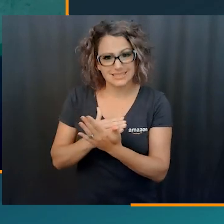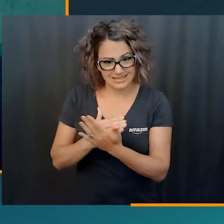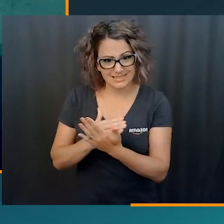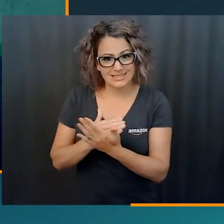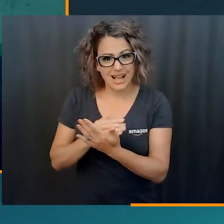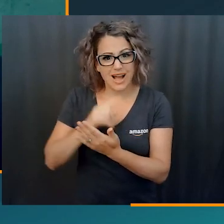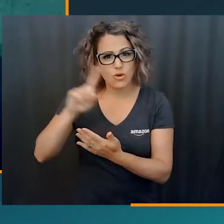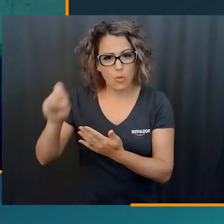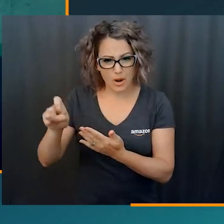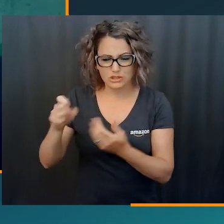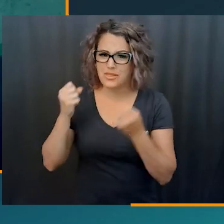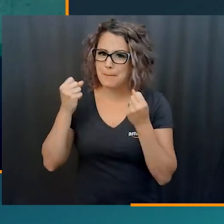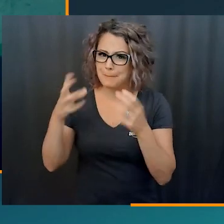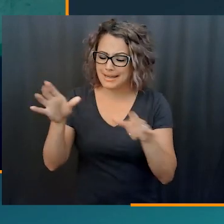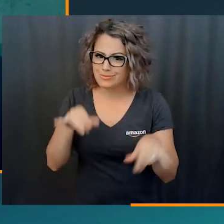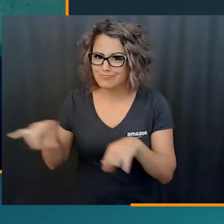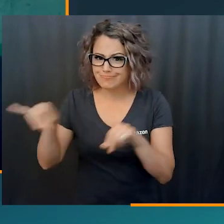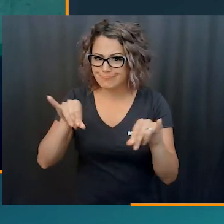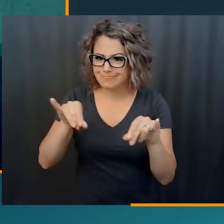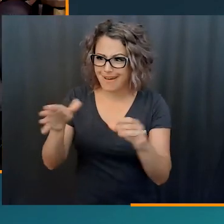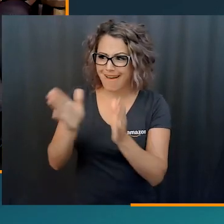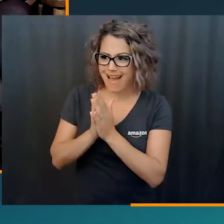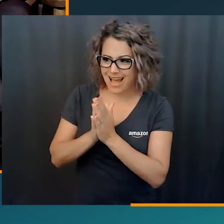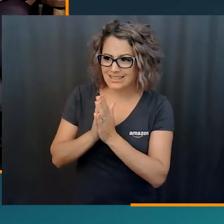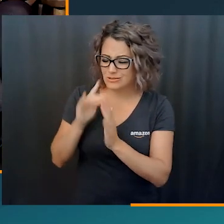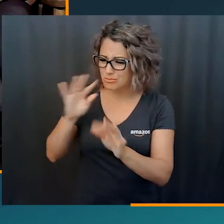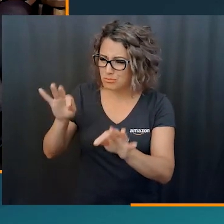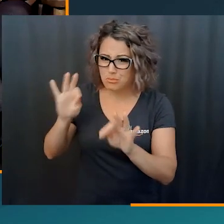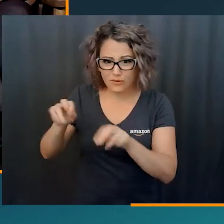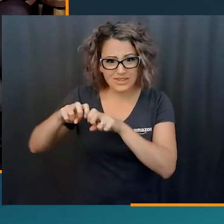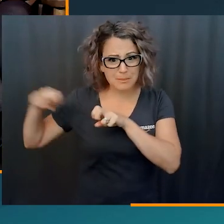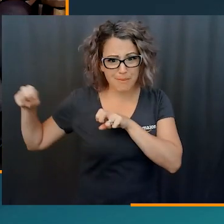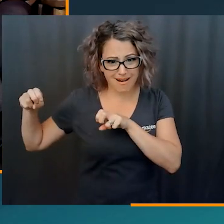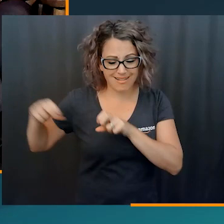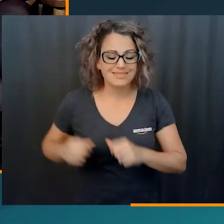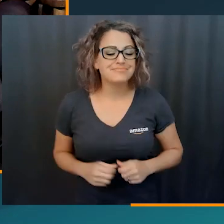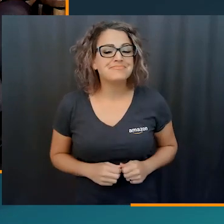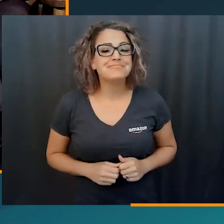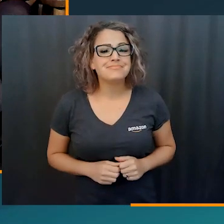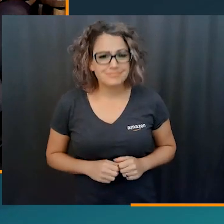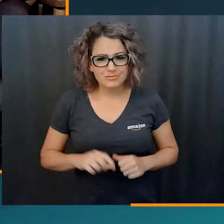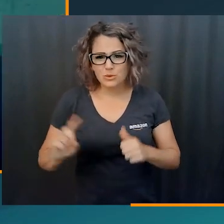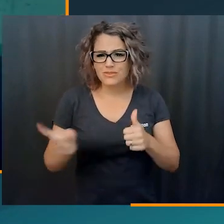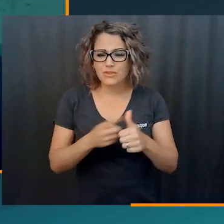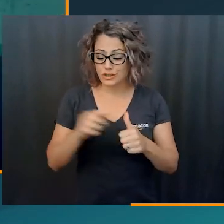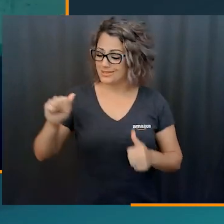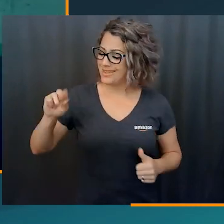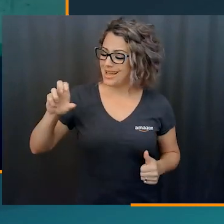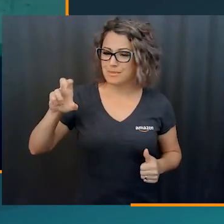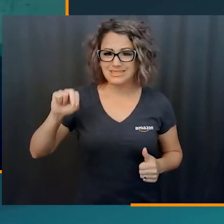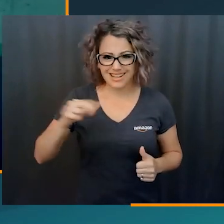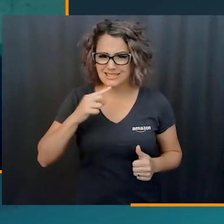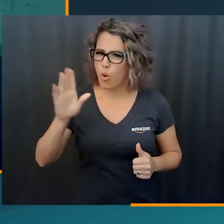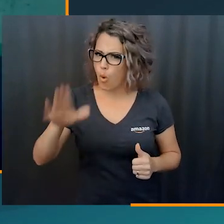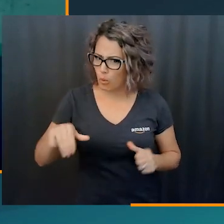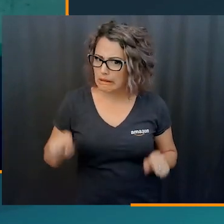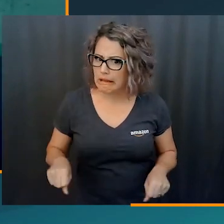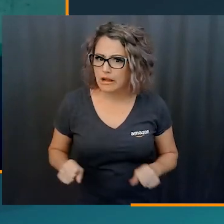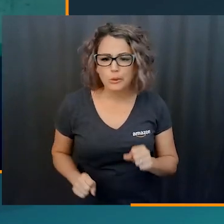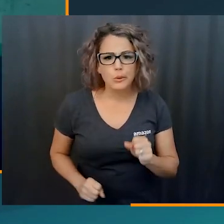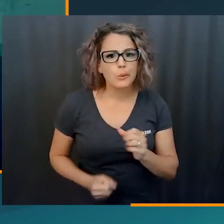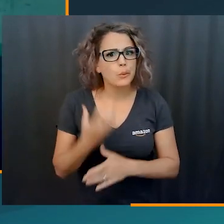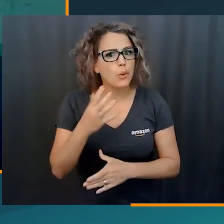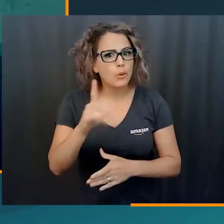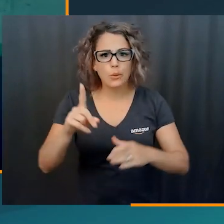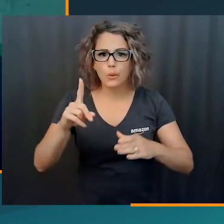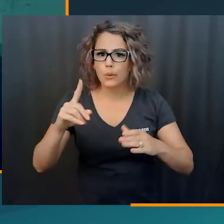compiled a list of questions that are often asked about our company, and I think you are the perfect group to answer them. First off, Amazon always